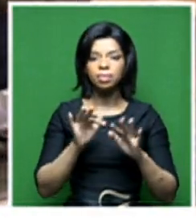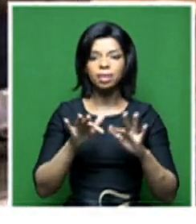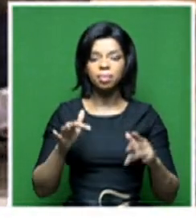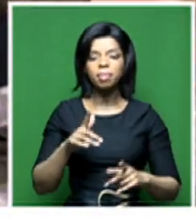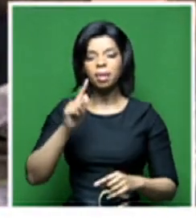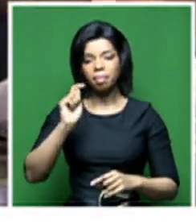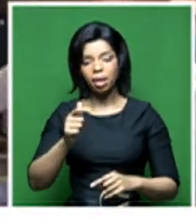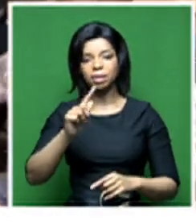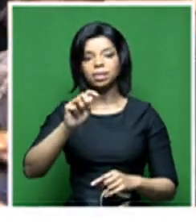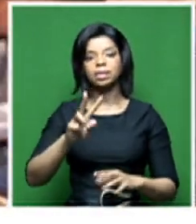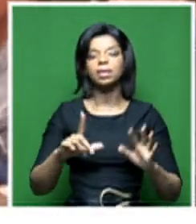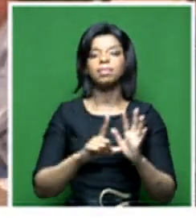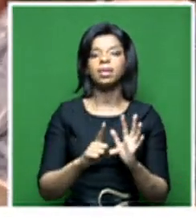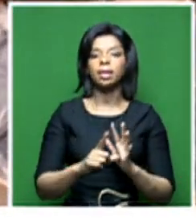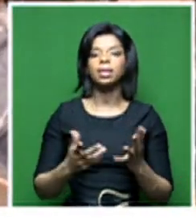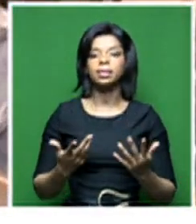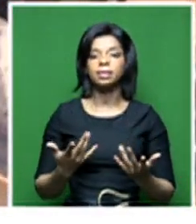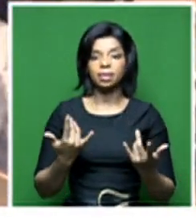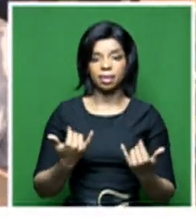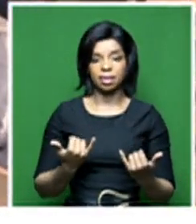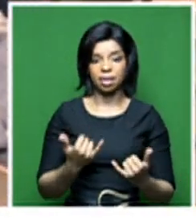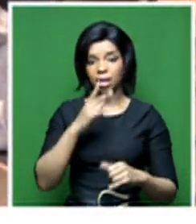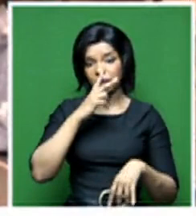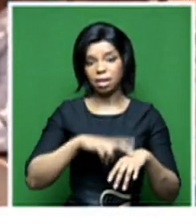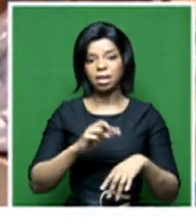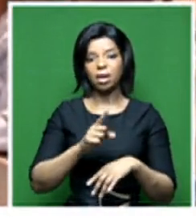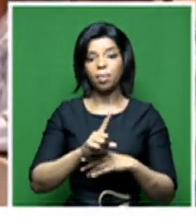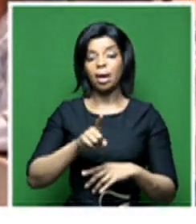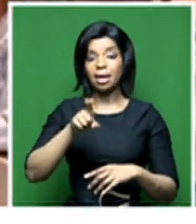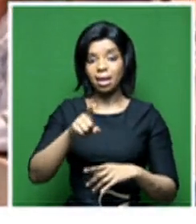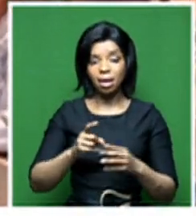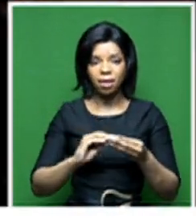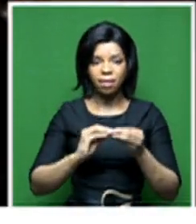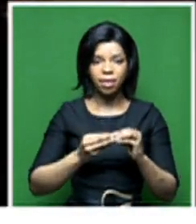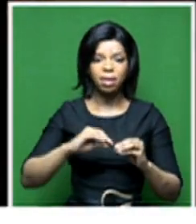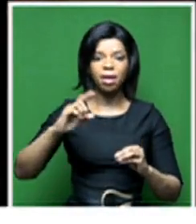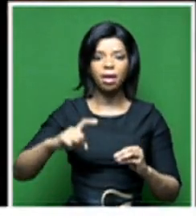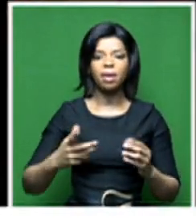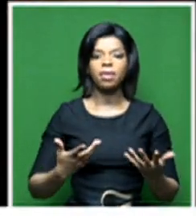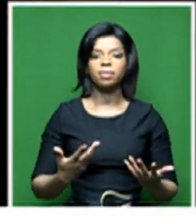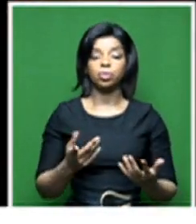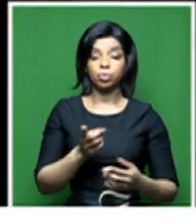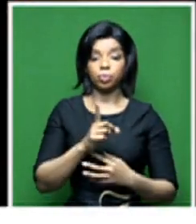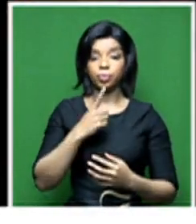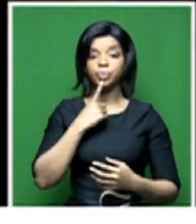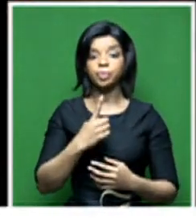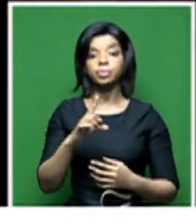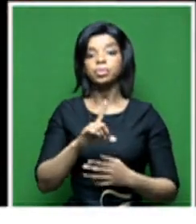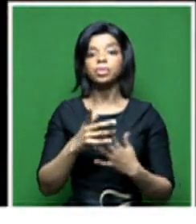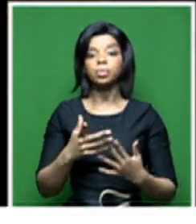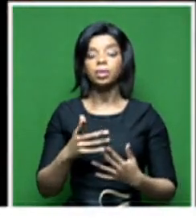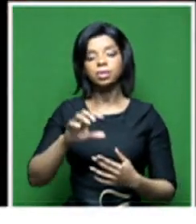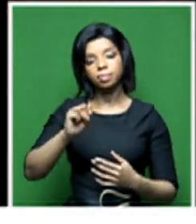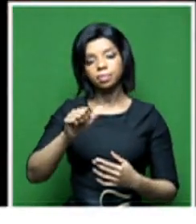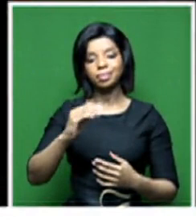licences. So now you've got to fix that. And what we are saying is that the SAPC needs to have extremely excellent operational